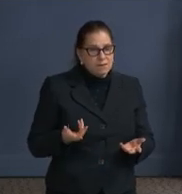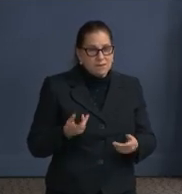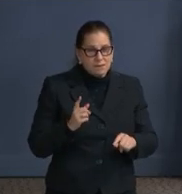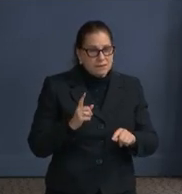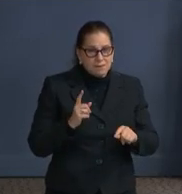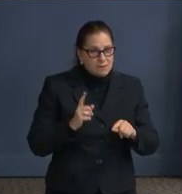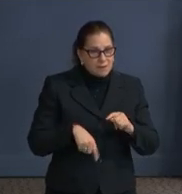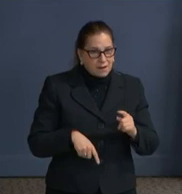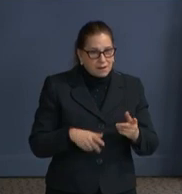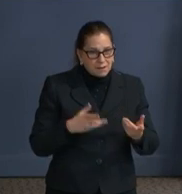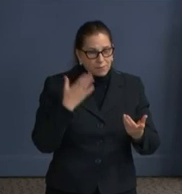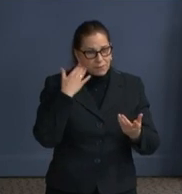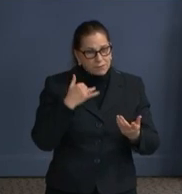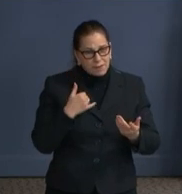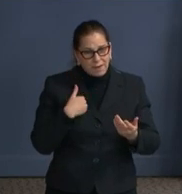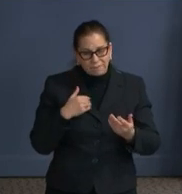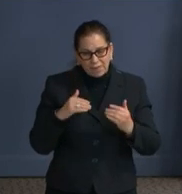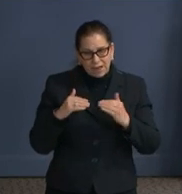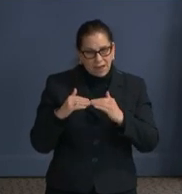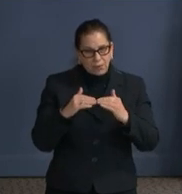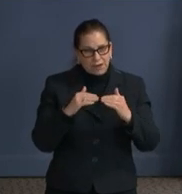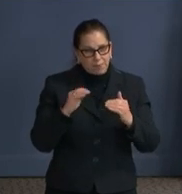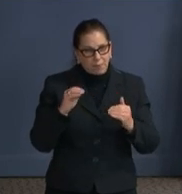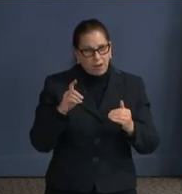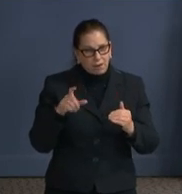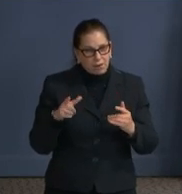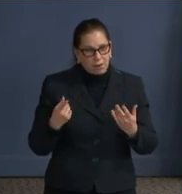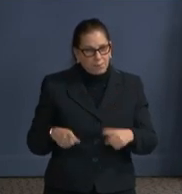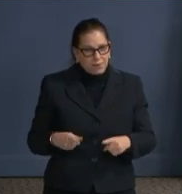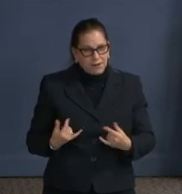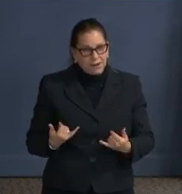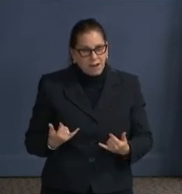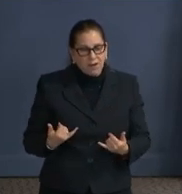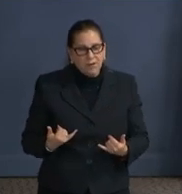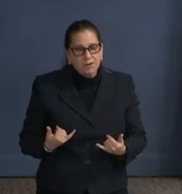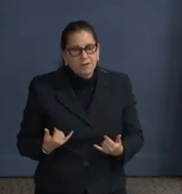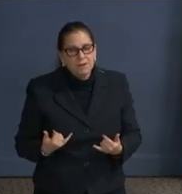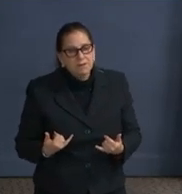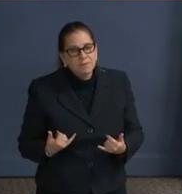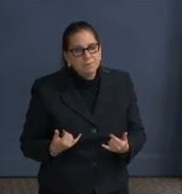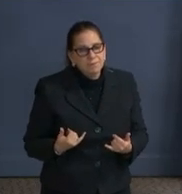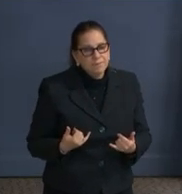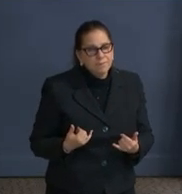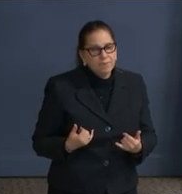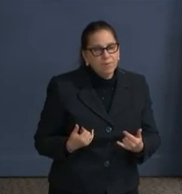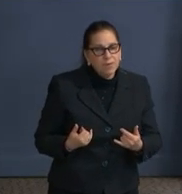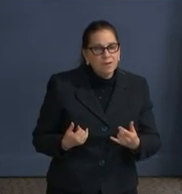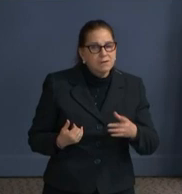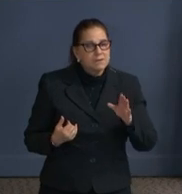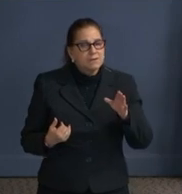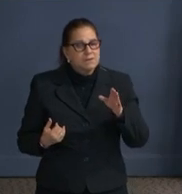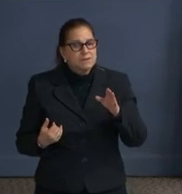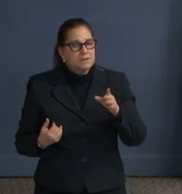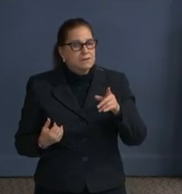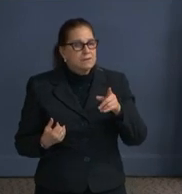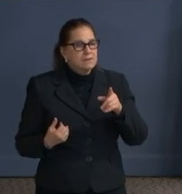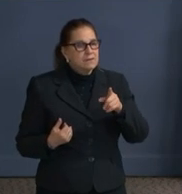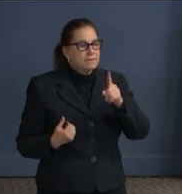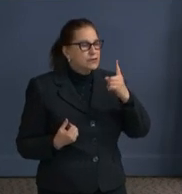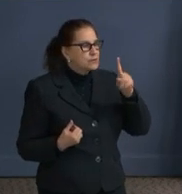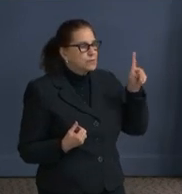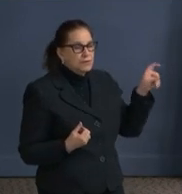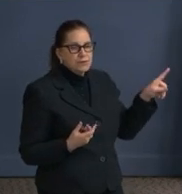Does that help you with that concept? Yeah. Okay. And then the first question was, are you seeing any, what are you seeing on your end as far as?